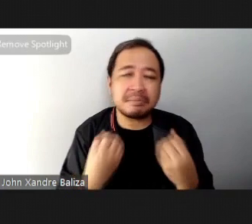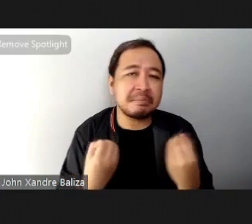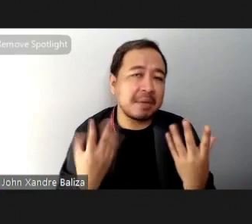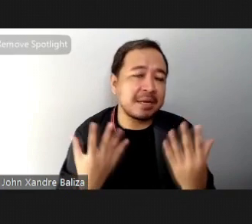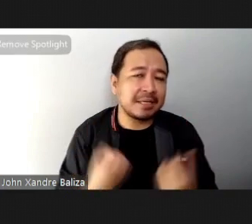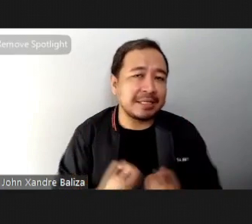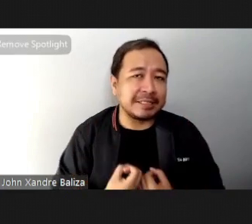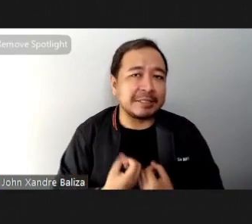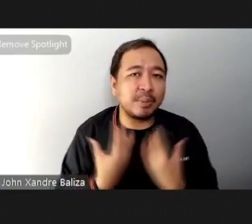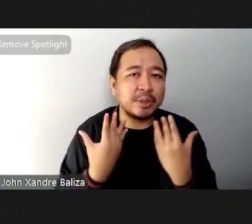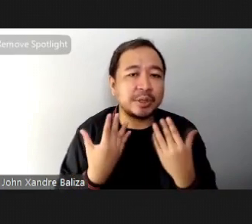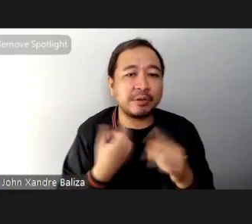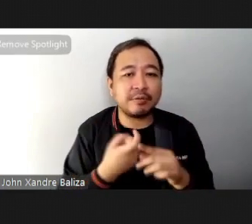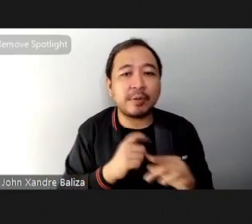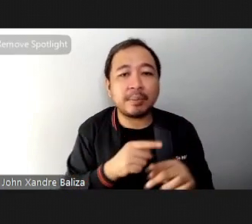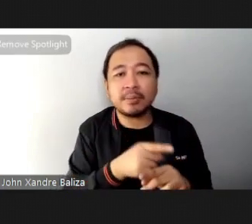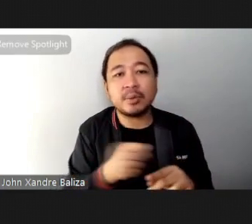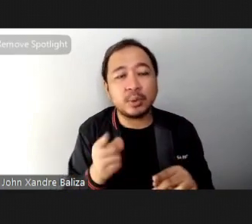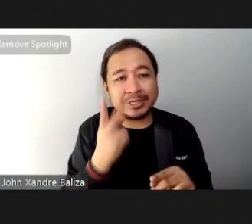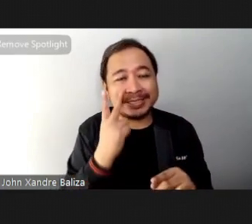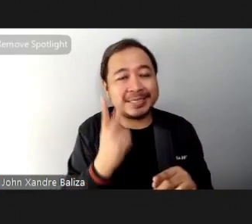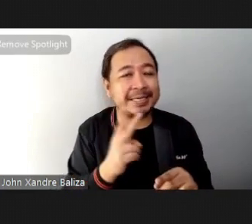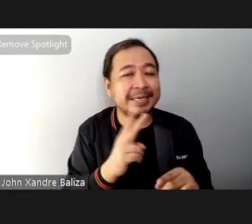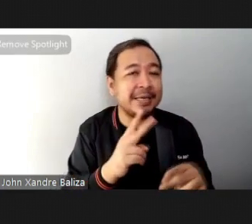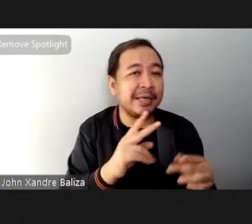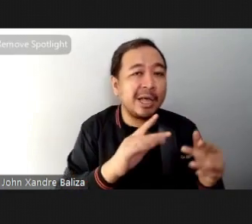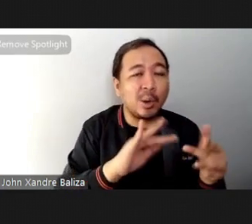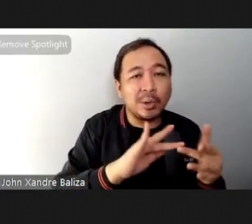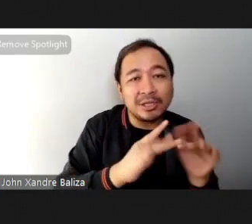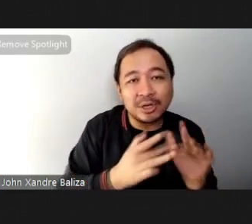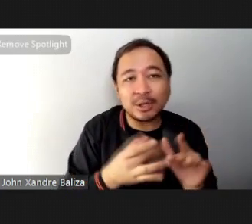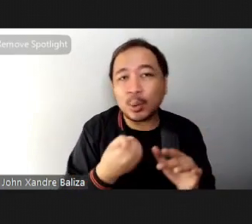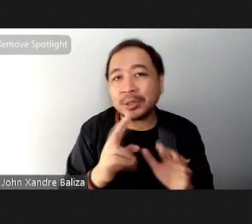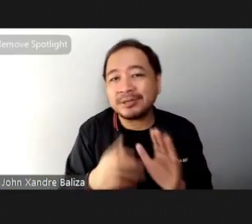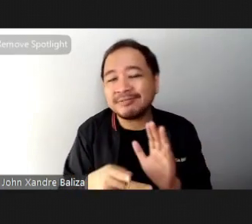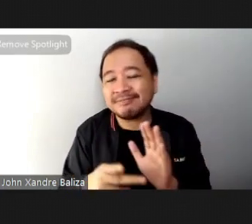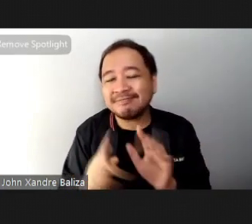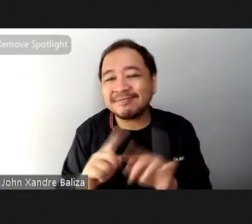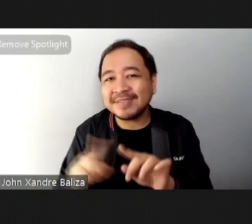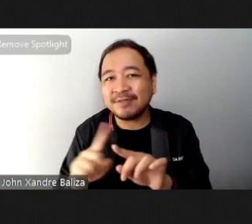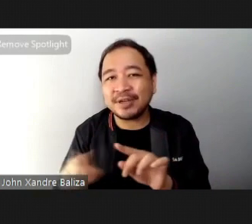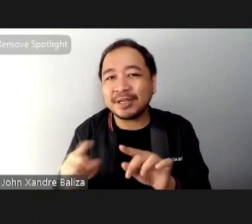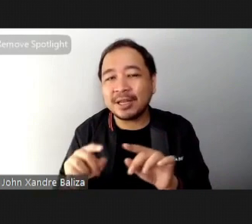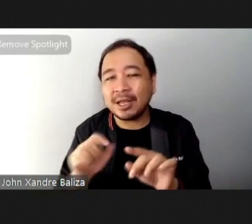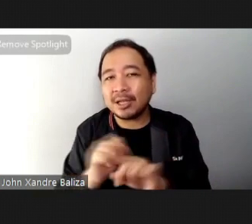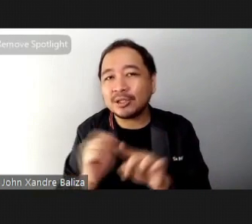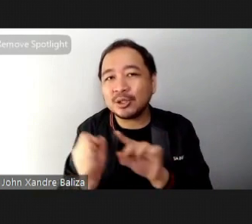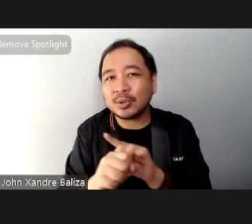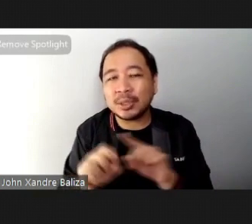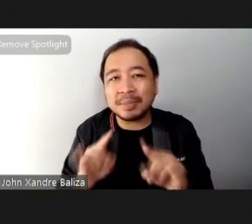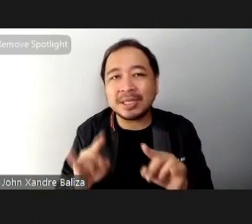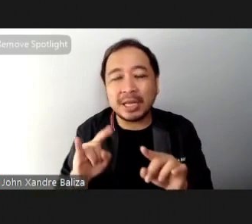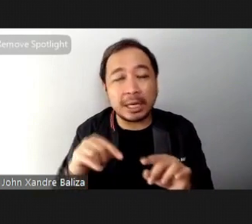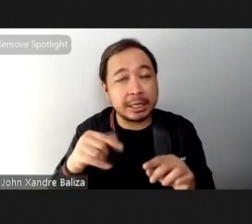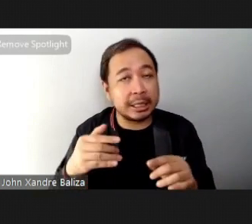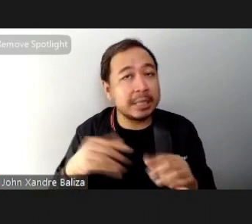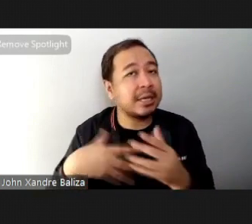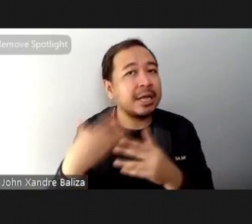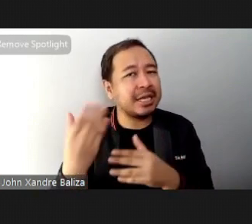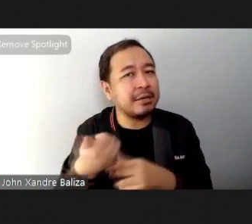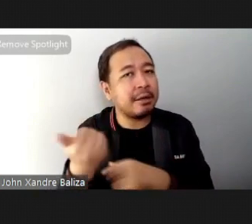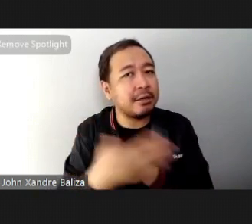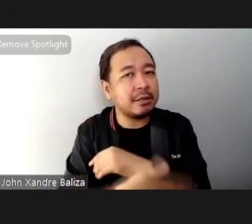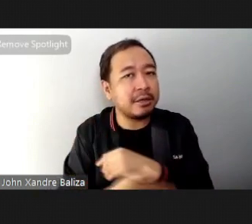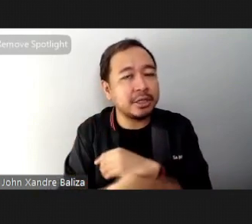inspiration from these pages or even different pages out there abroad when you have a better sense